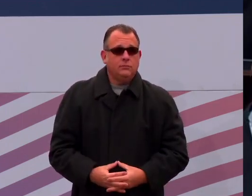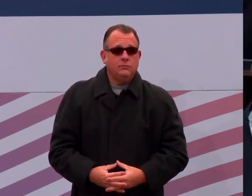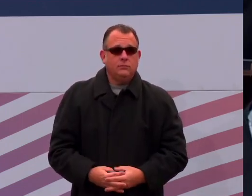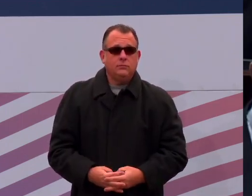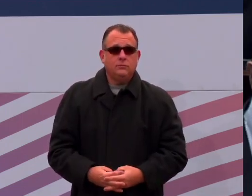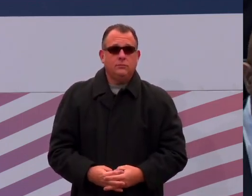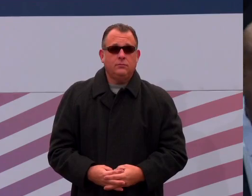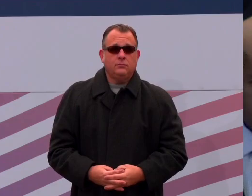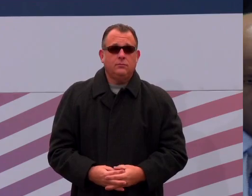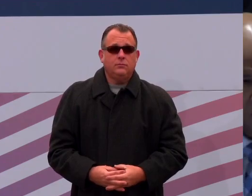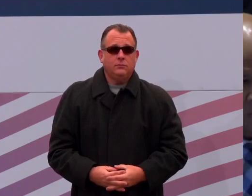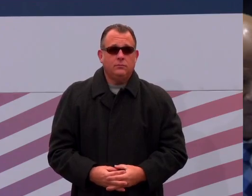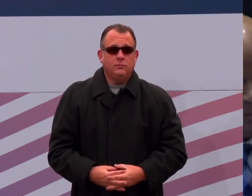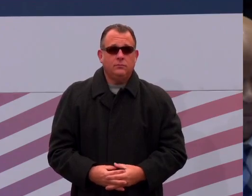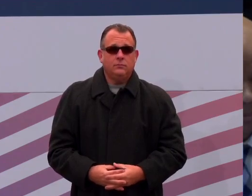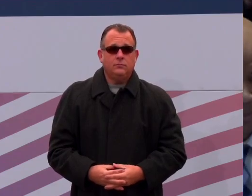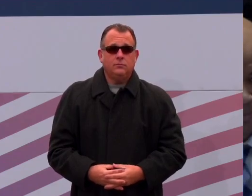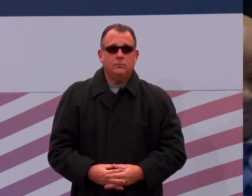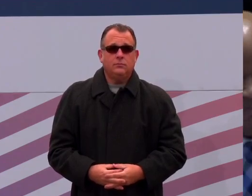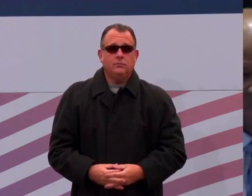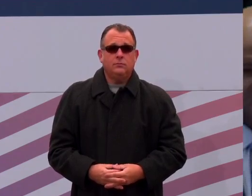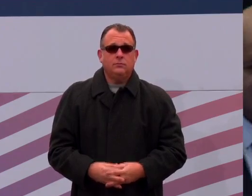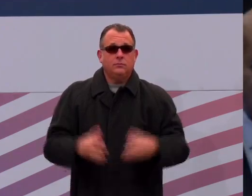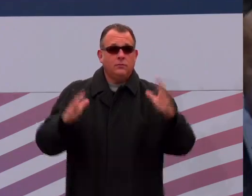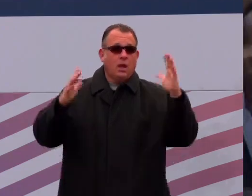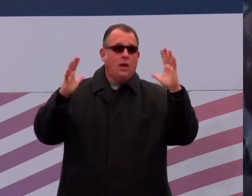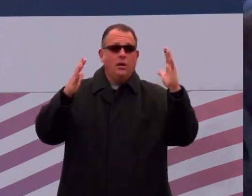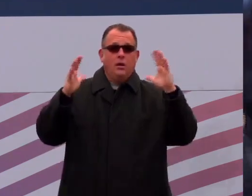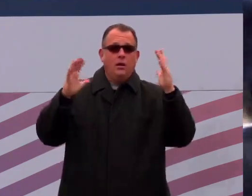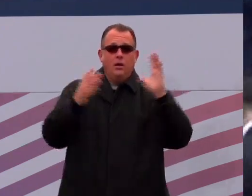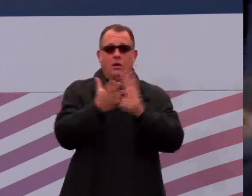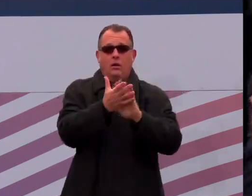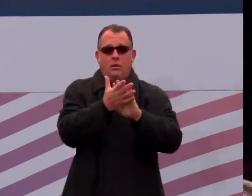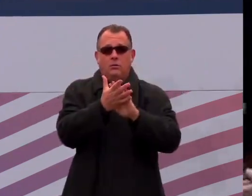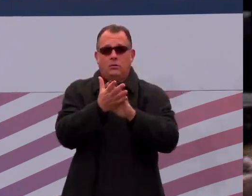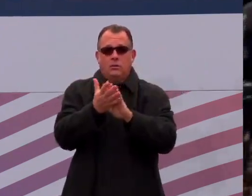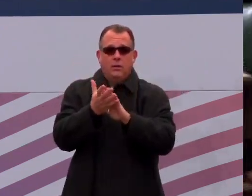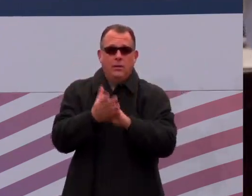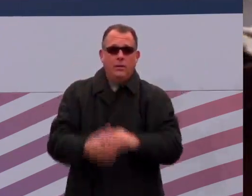. . . Thank you.